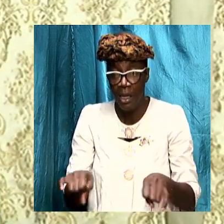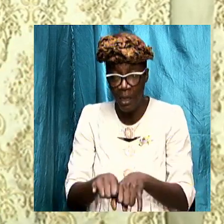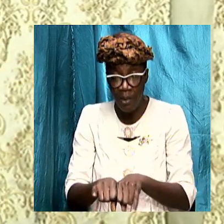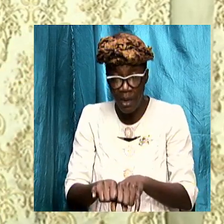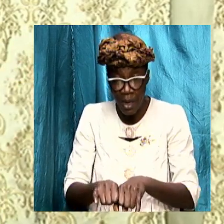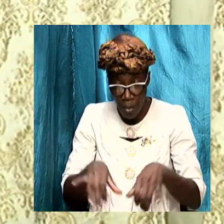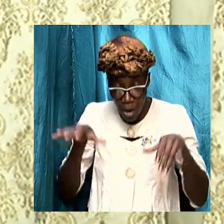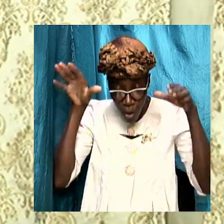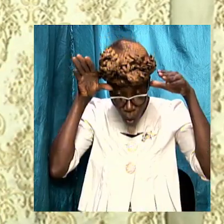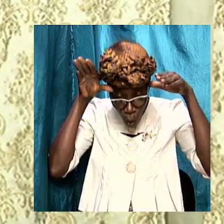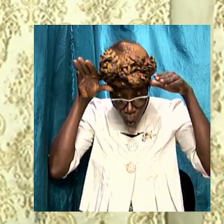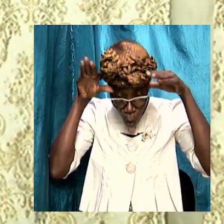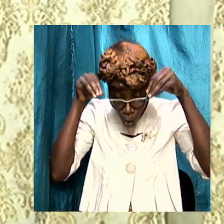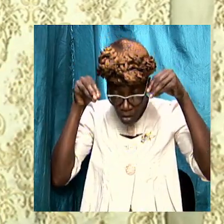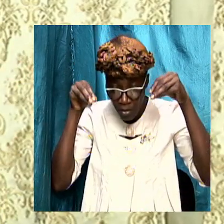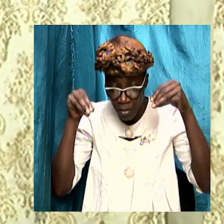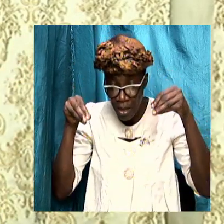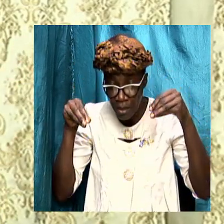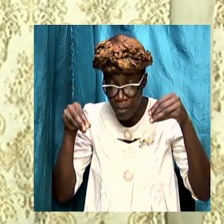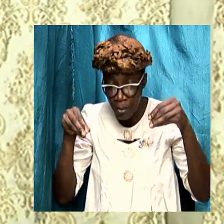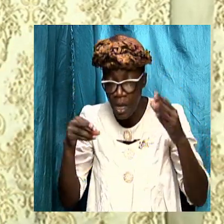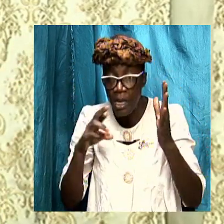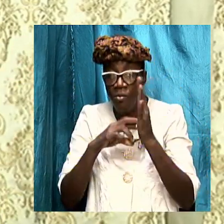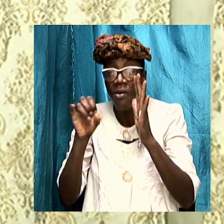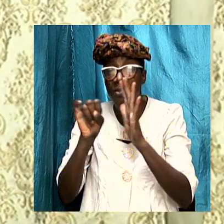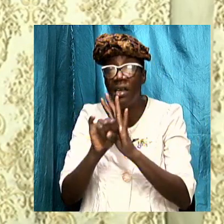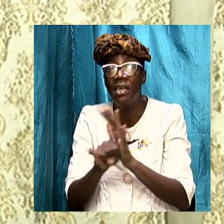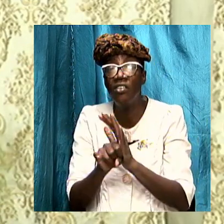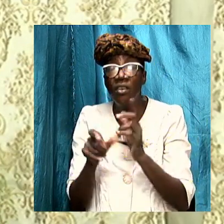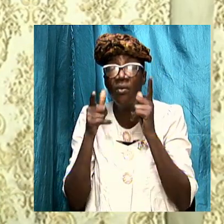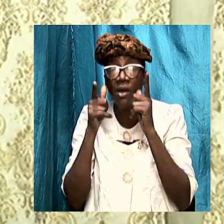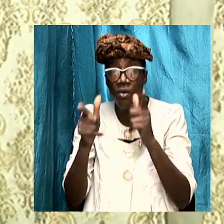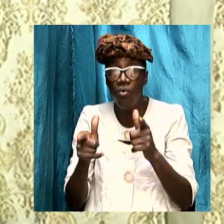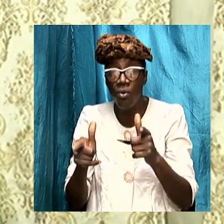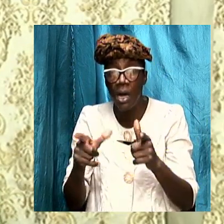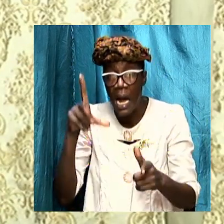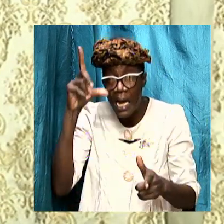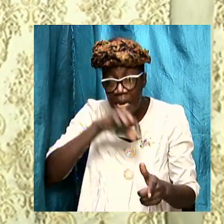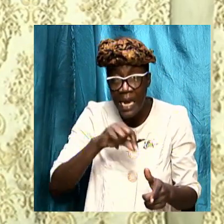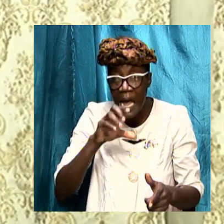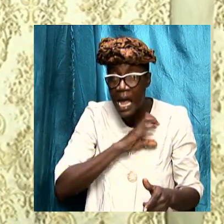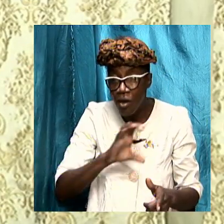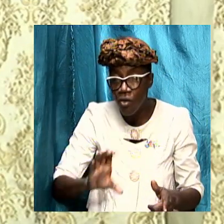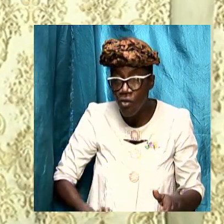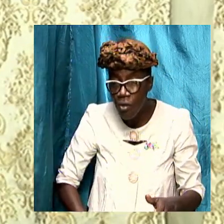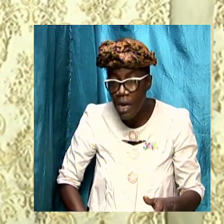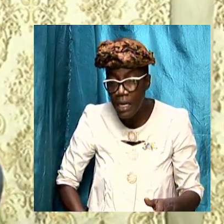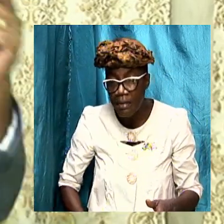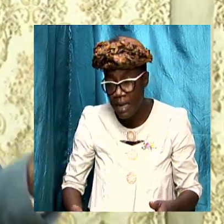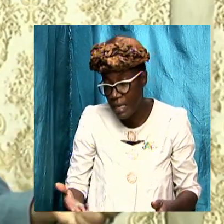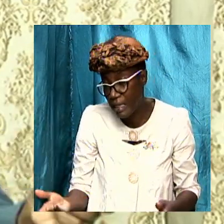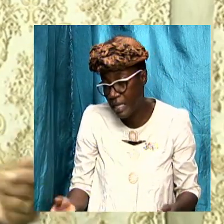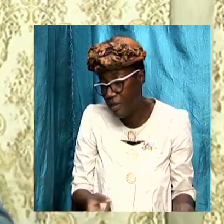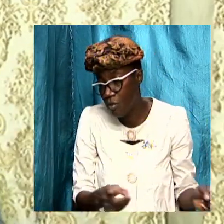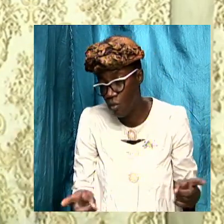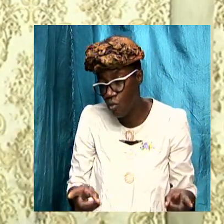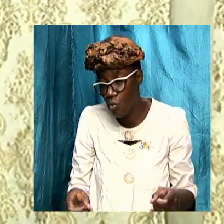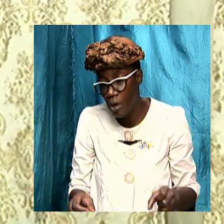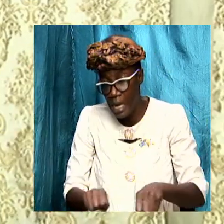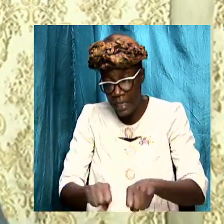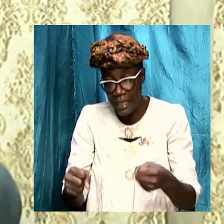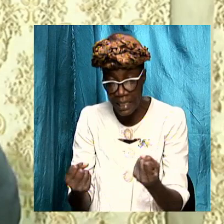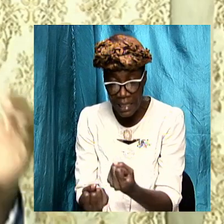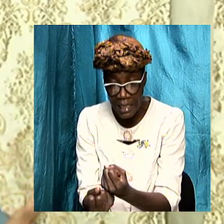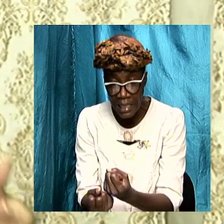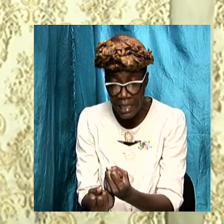of revelation and we look further as we said a while ago at the antichrist and the things that he's going to do and the system that he's going to